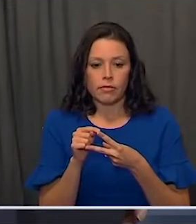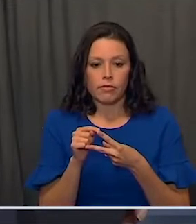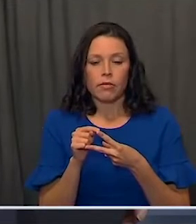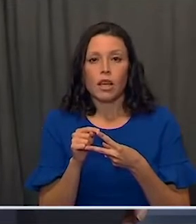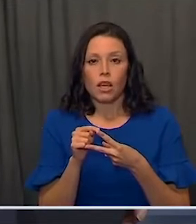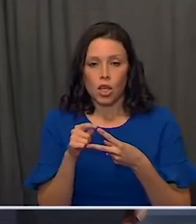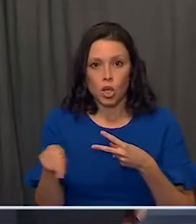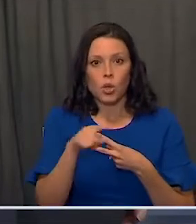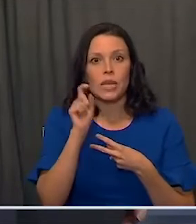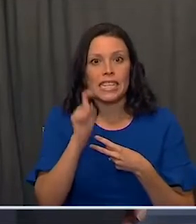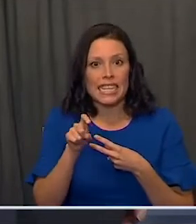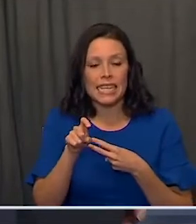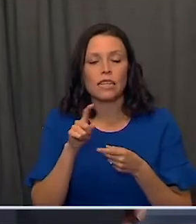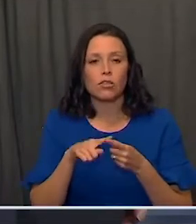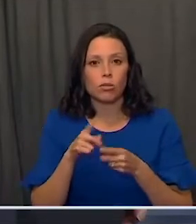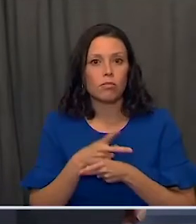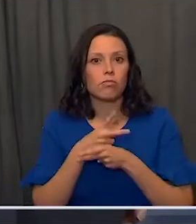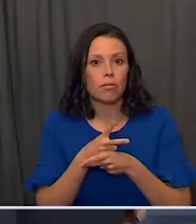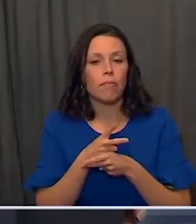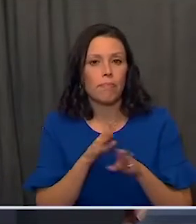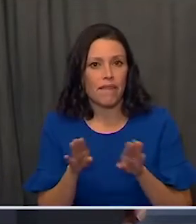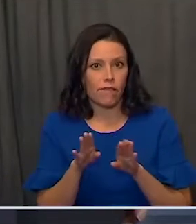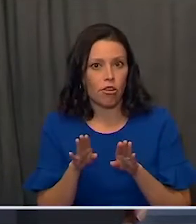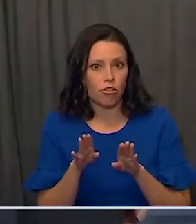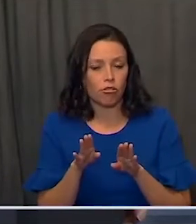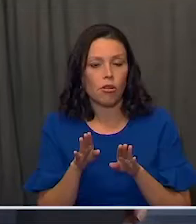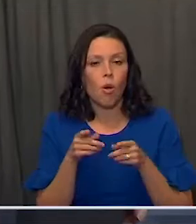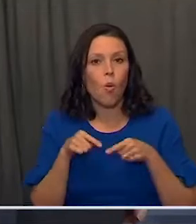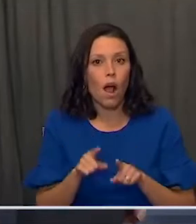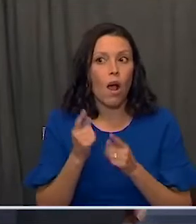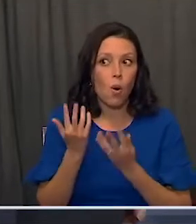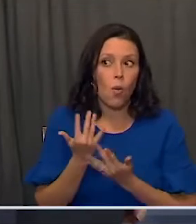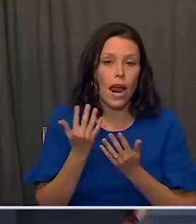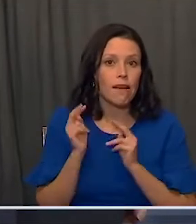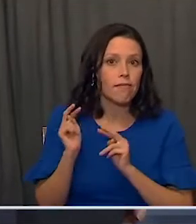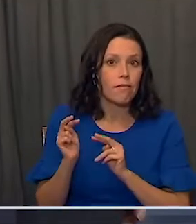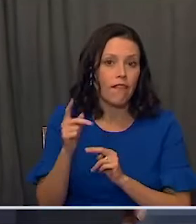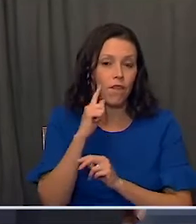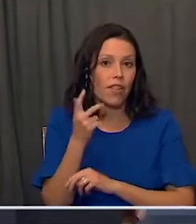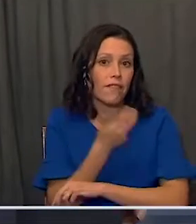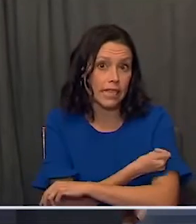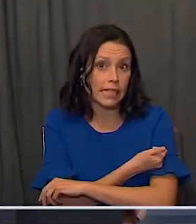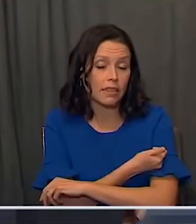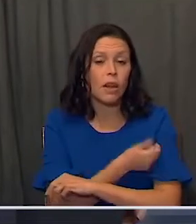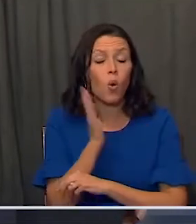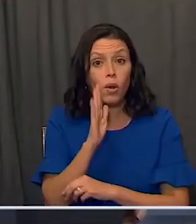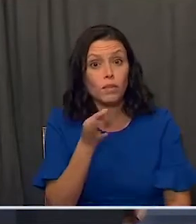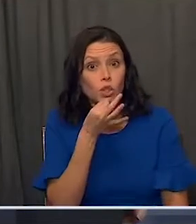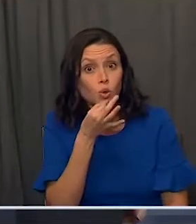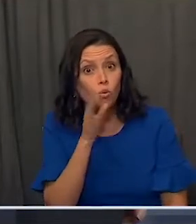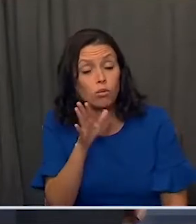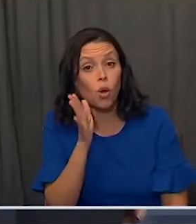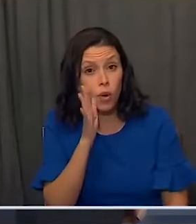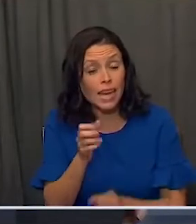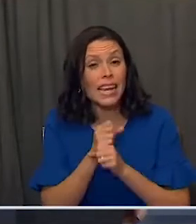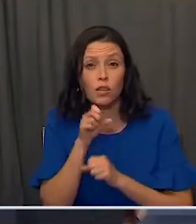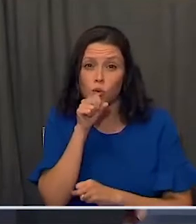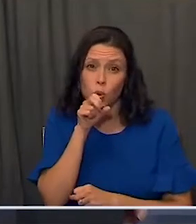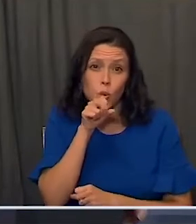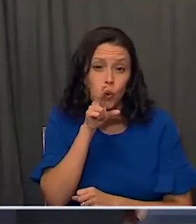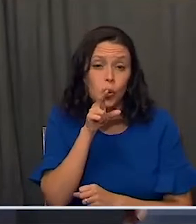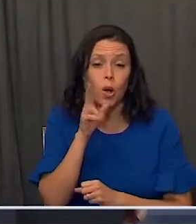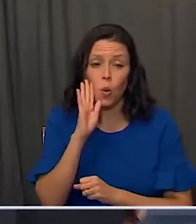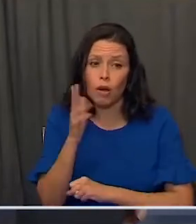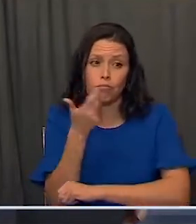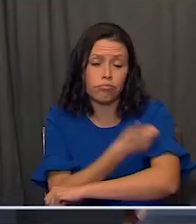down on the public health measures as we're waiting for that help to come, which will be soon. We'll be getting vaccine doses